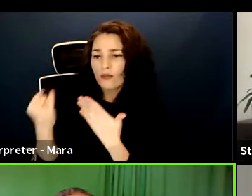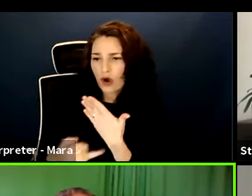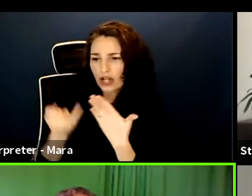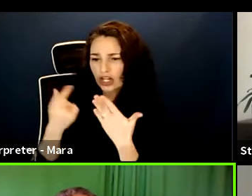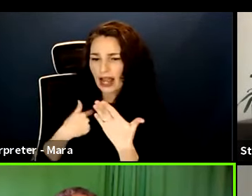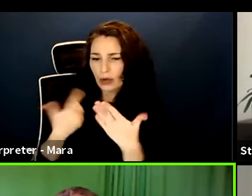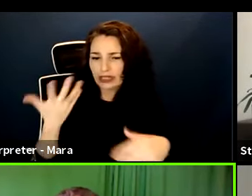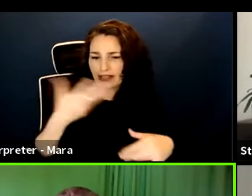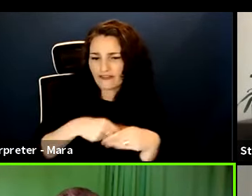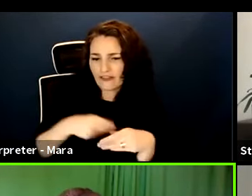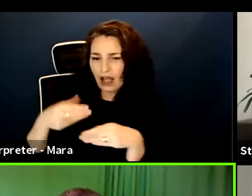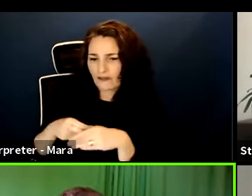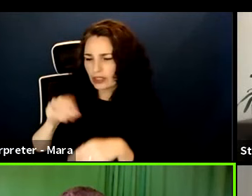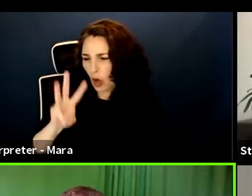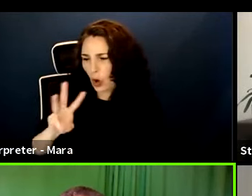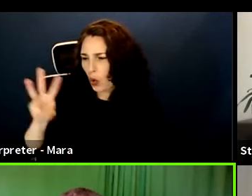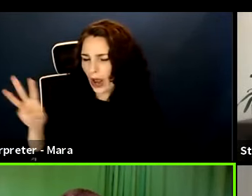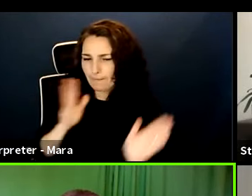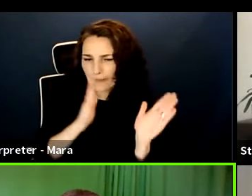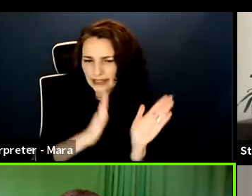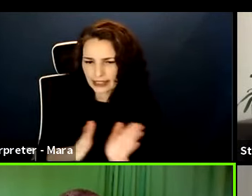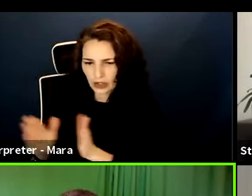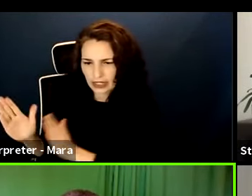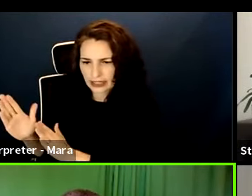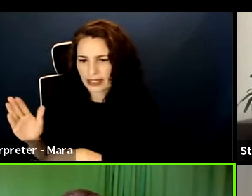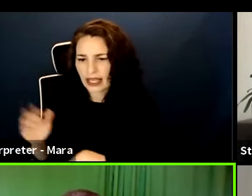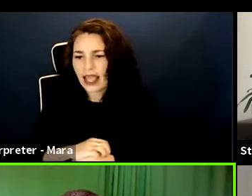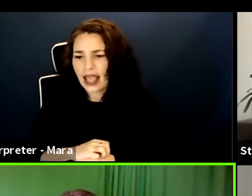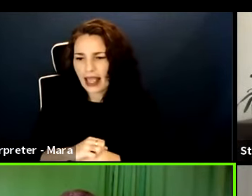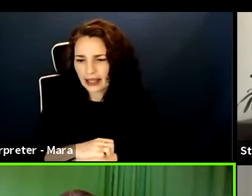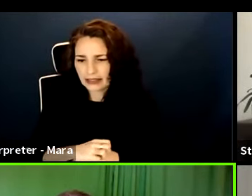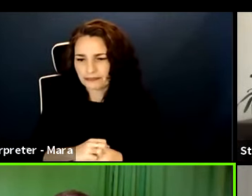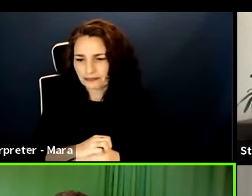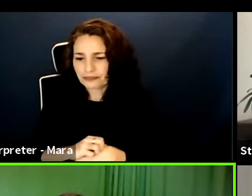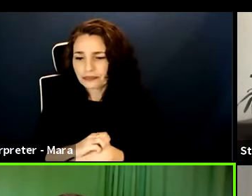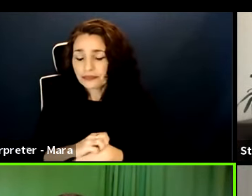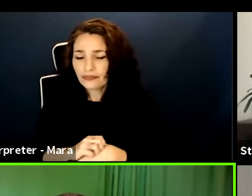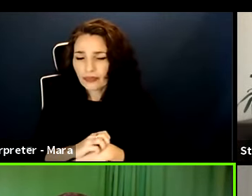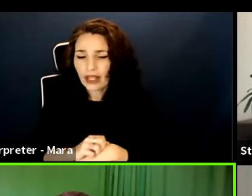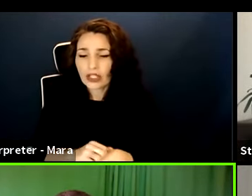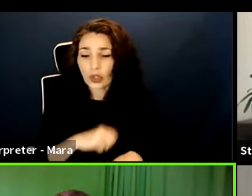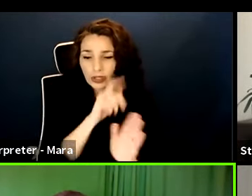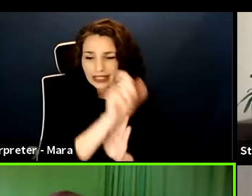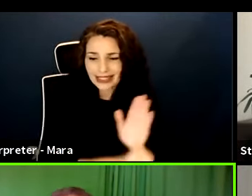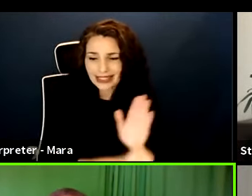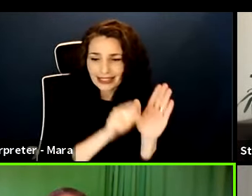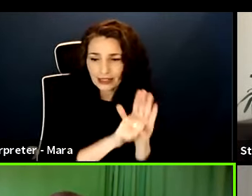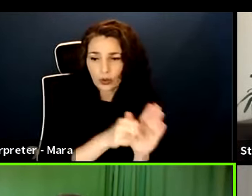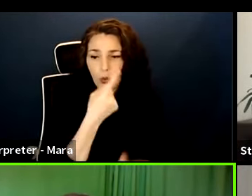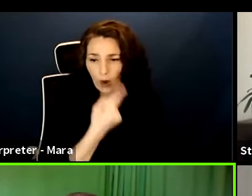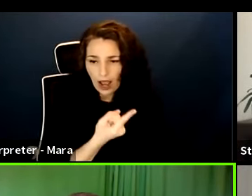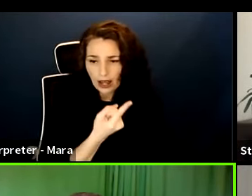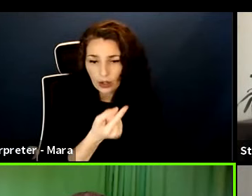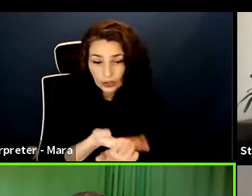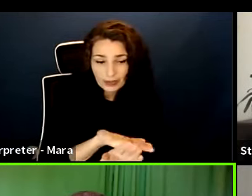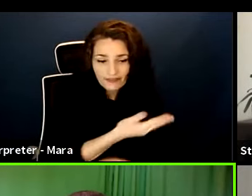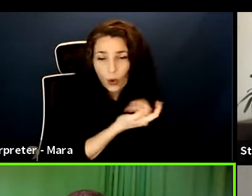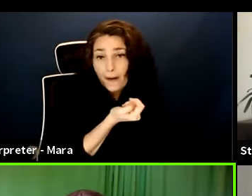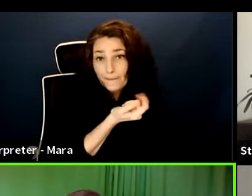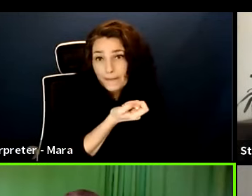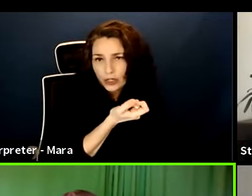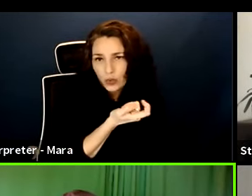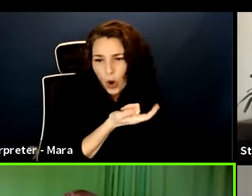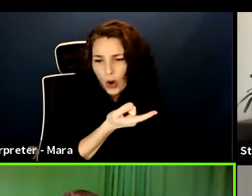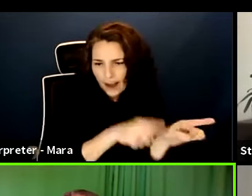before the micro and it was very complicated. the producer was frustrated season two, um, which we got, um, that